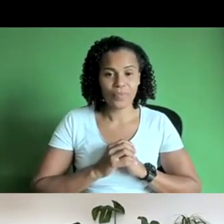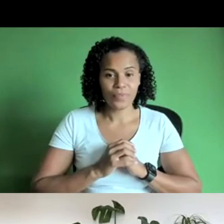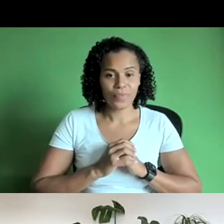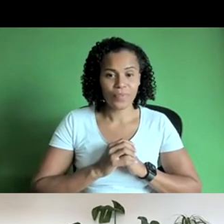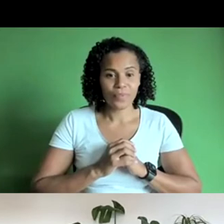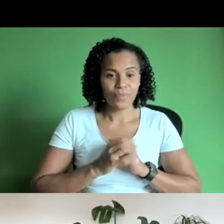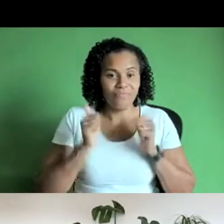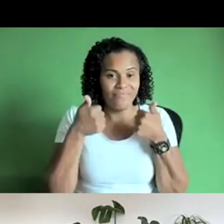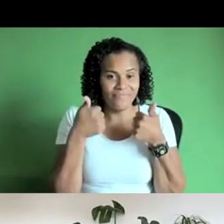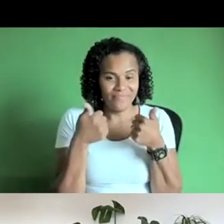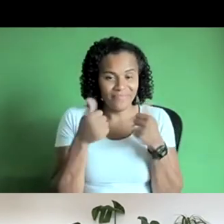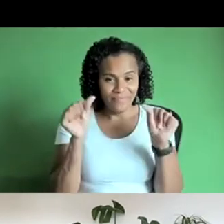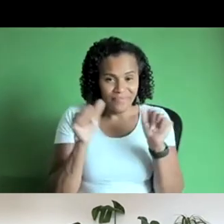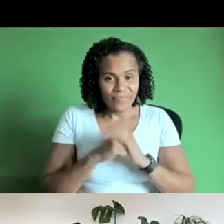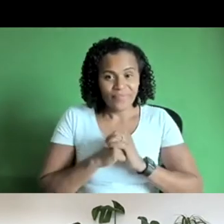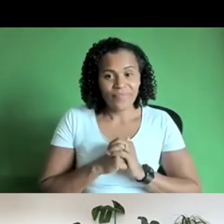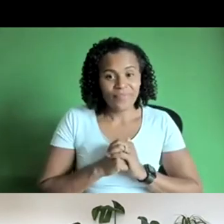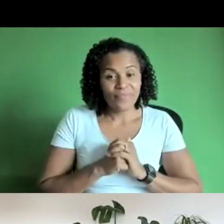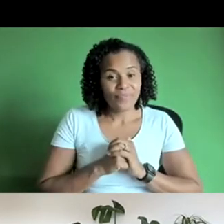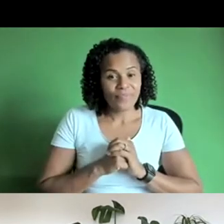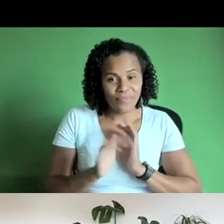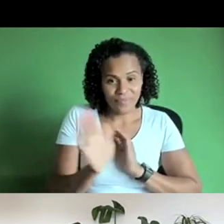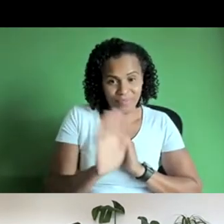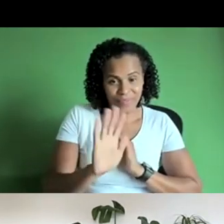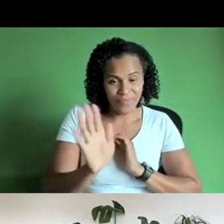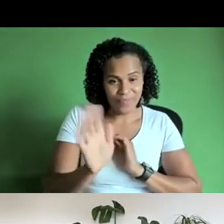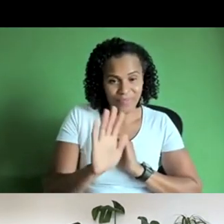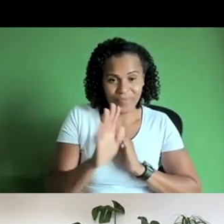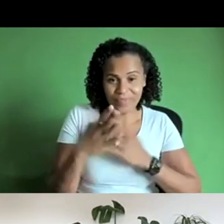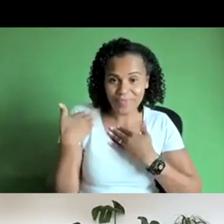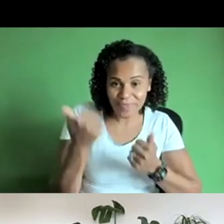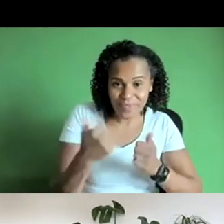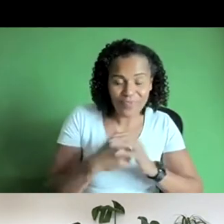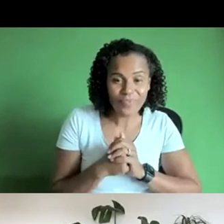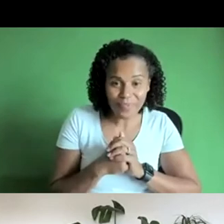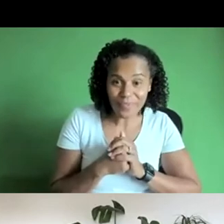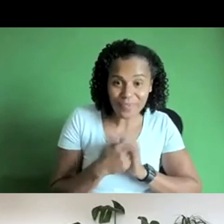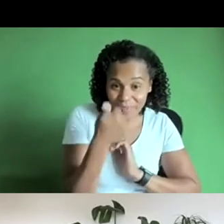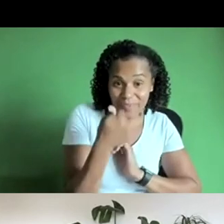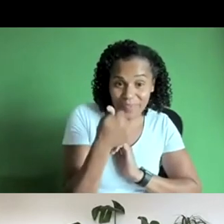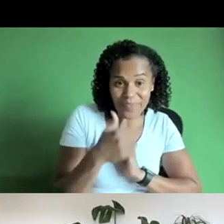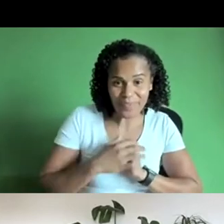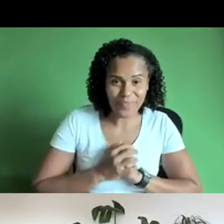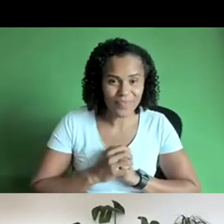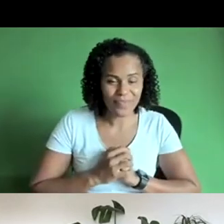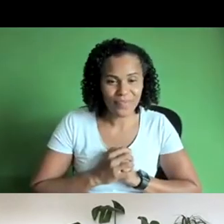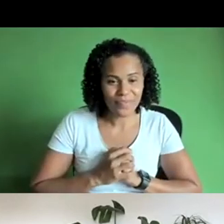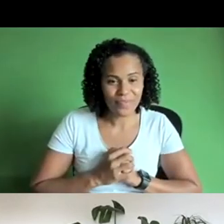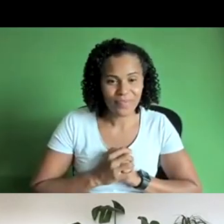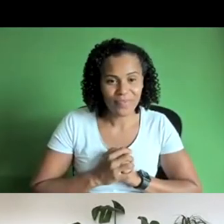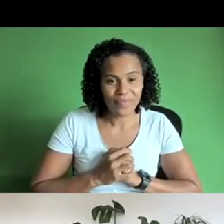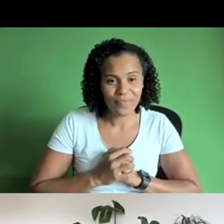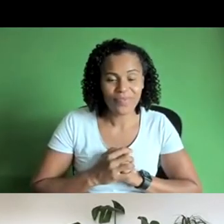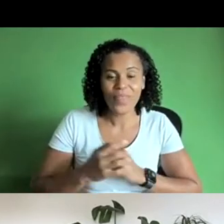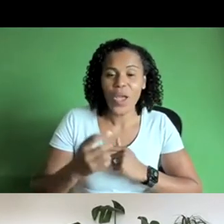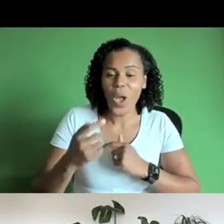hi thompson hello how are you doing okay good good um so me and